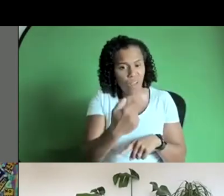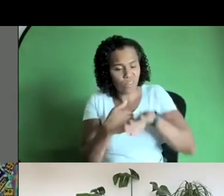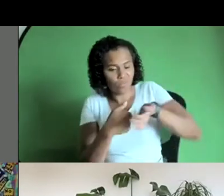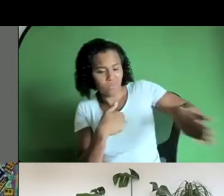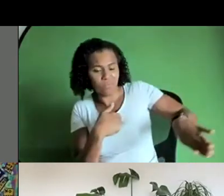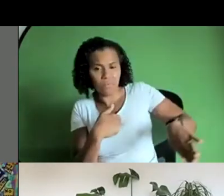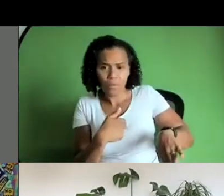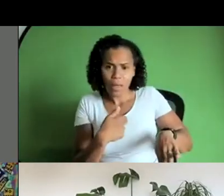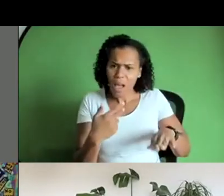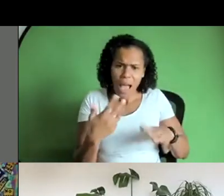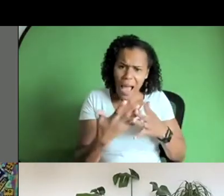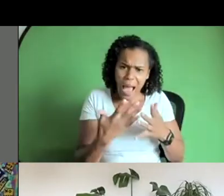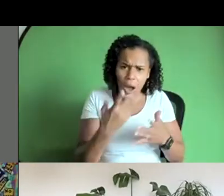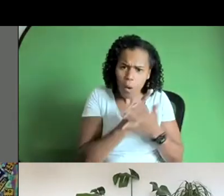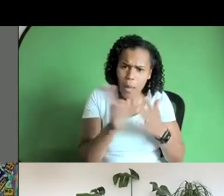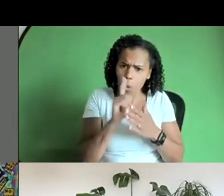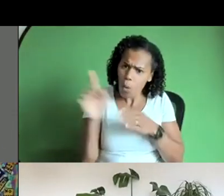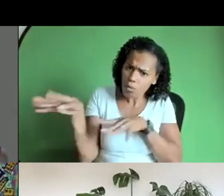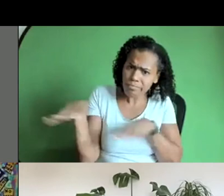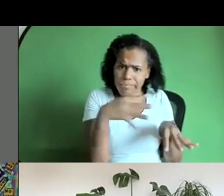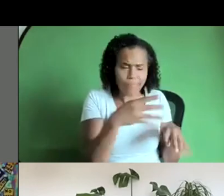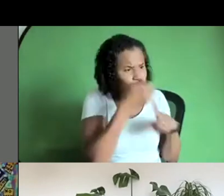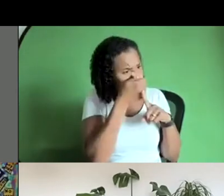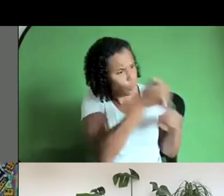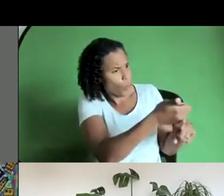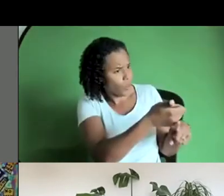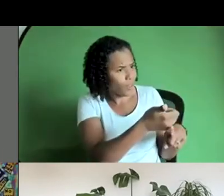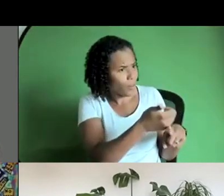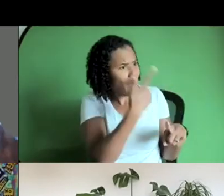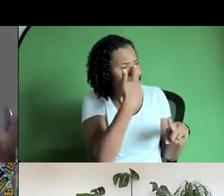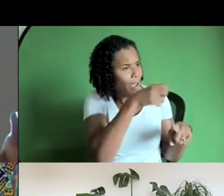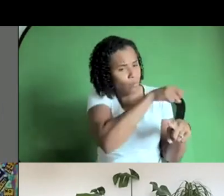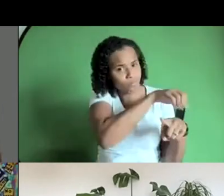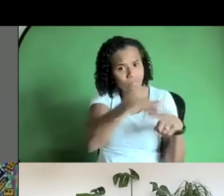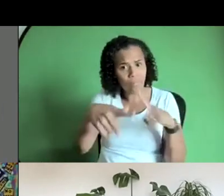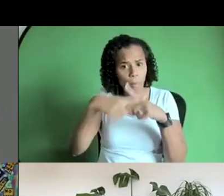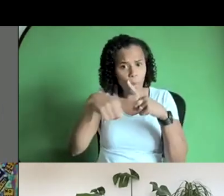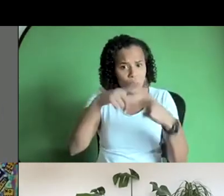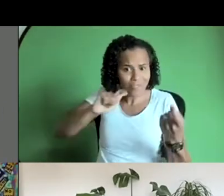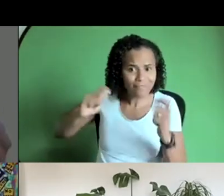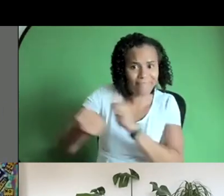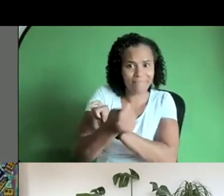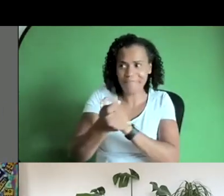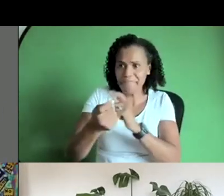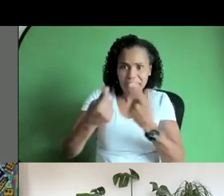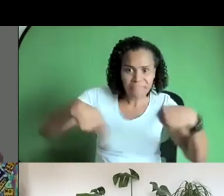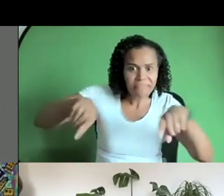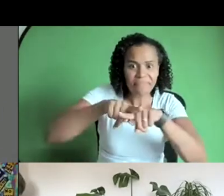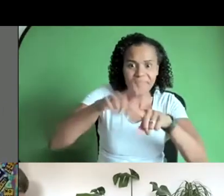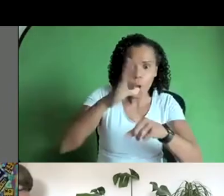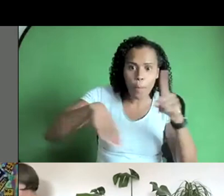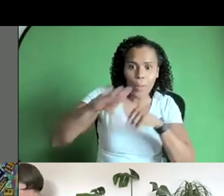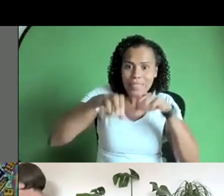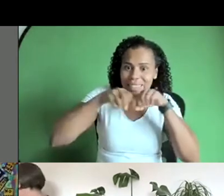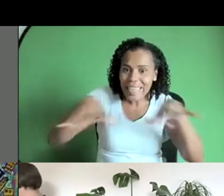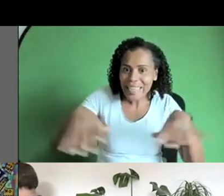um so these are the kind of two kind of key questions that we're going to think about for the next 20 minutes and i'm going to go uh